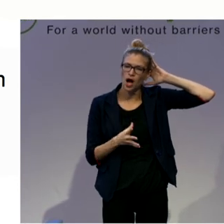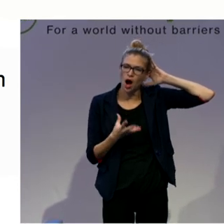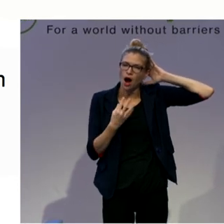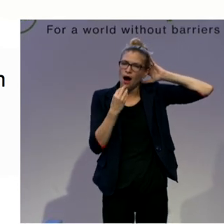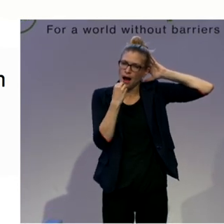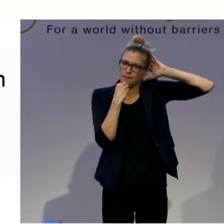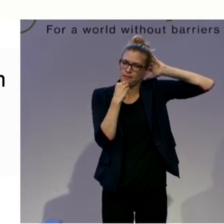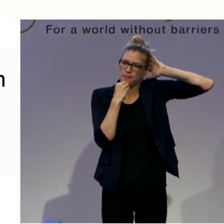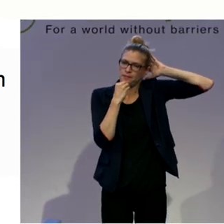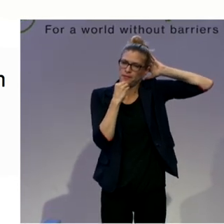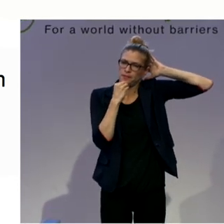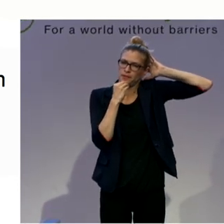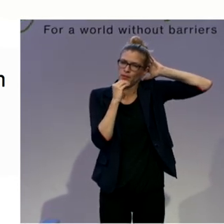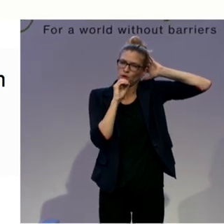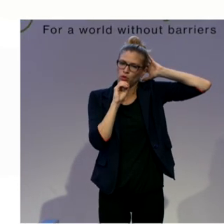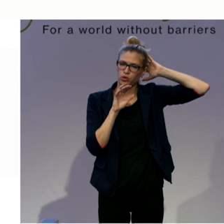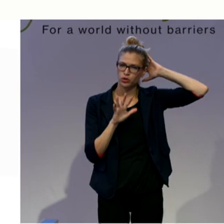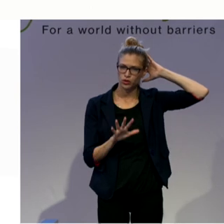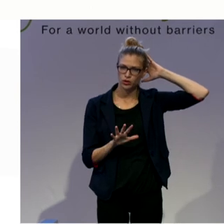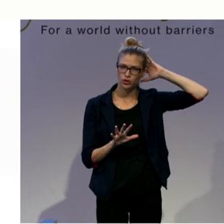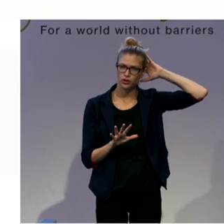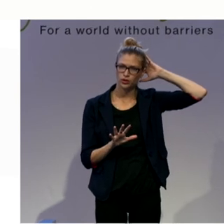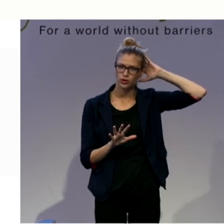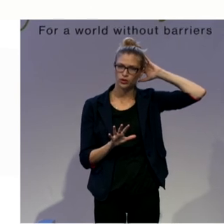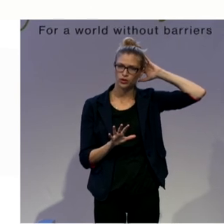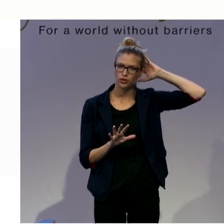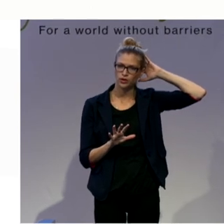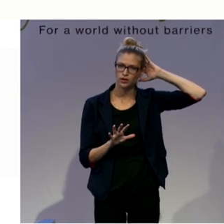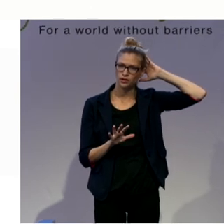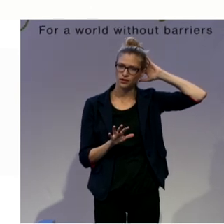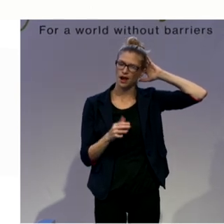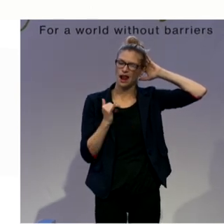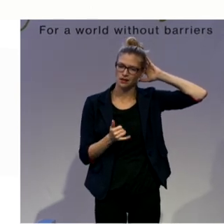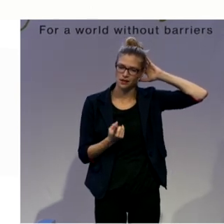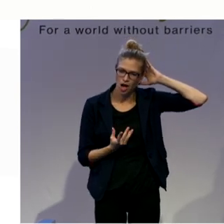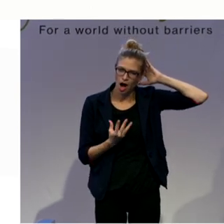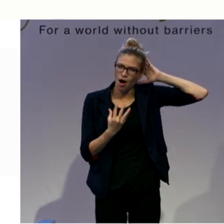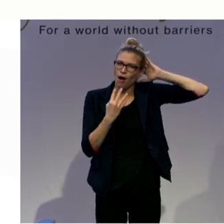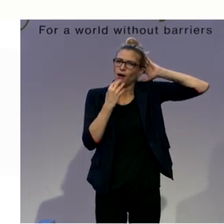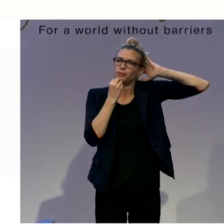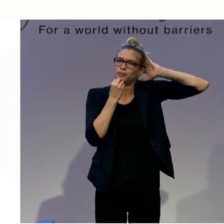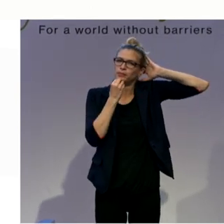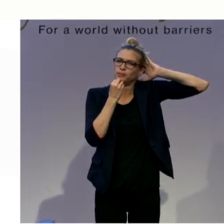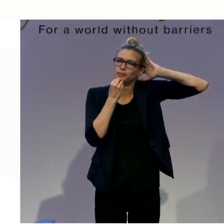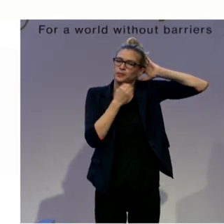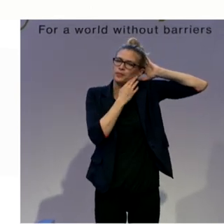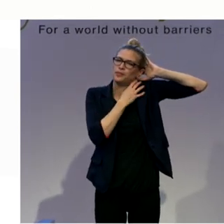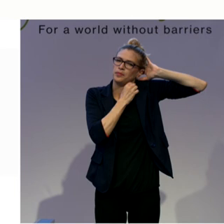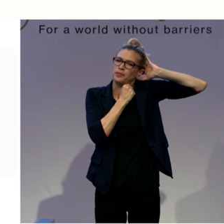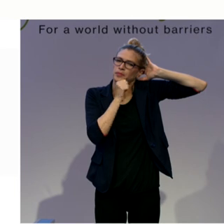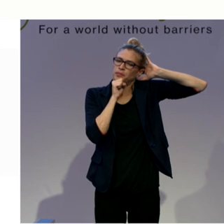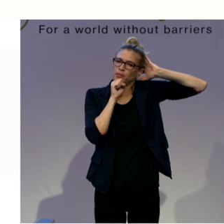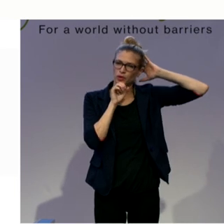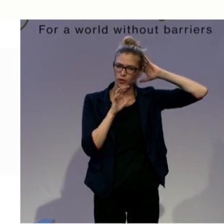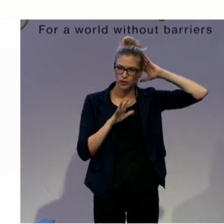shoulders up and down. The last one. Inhale and move your shoulders up and down. And